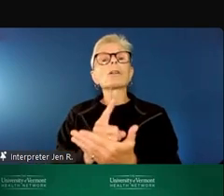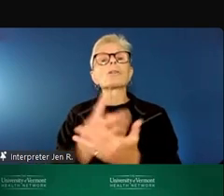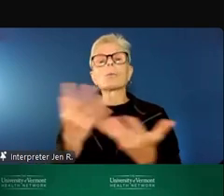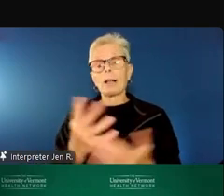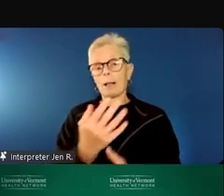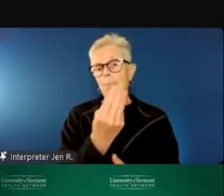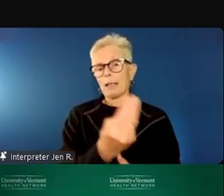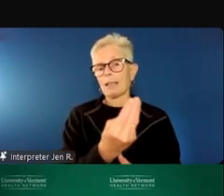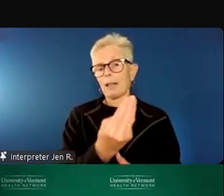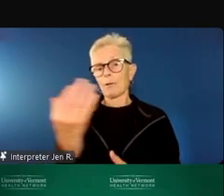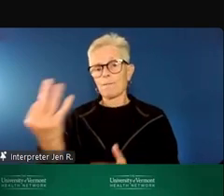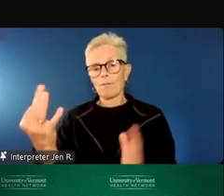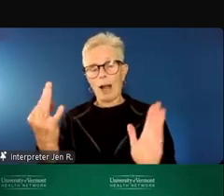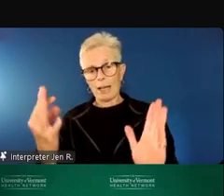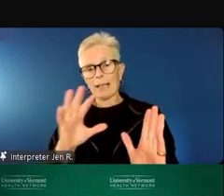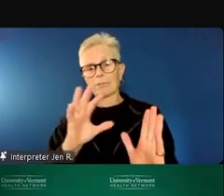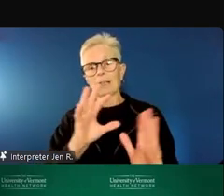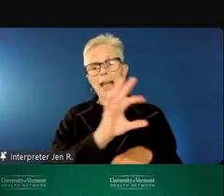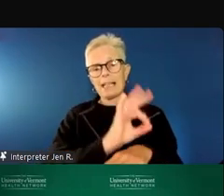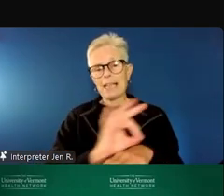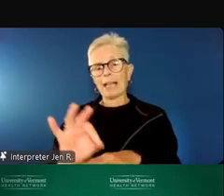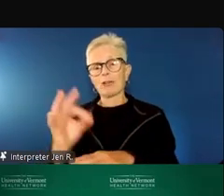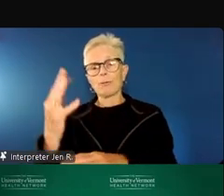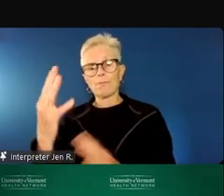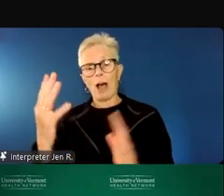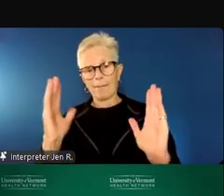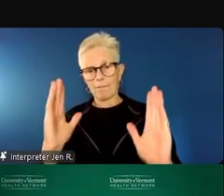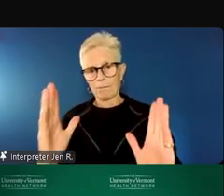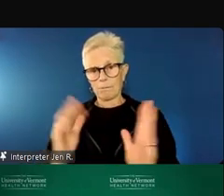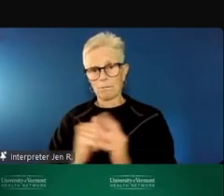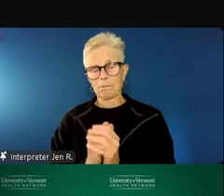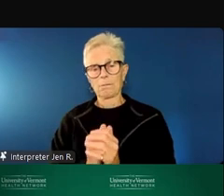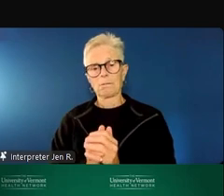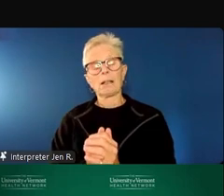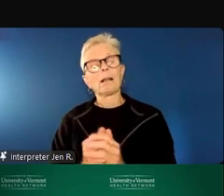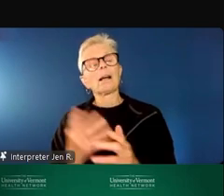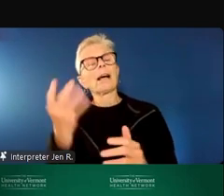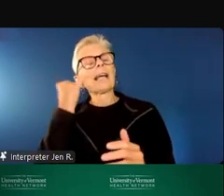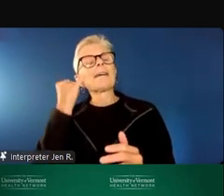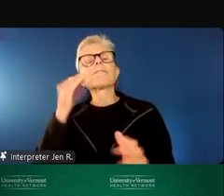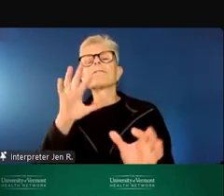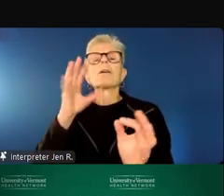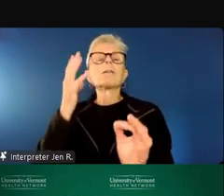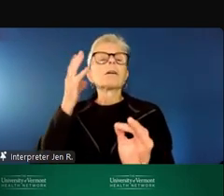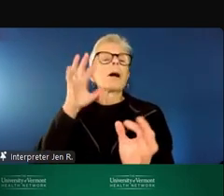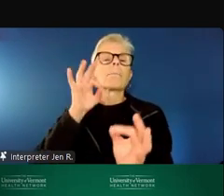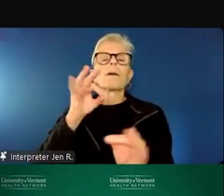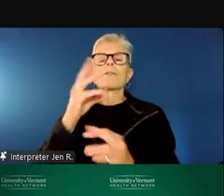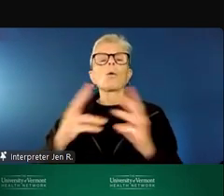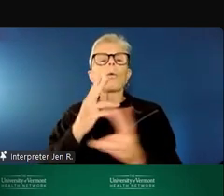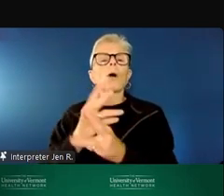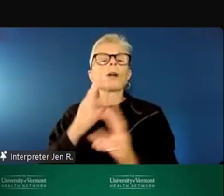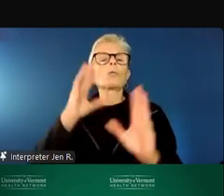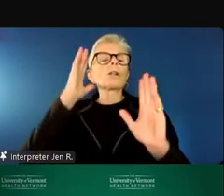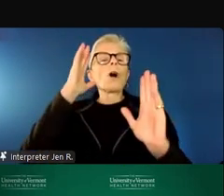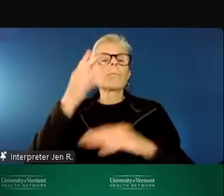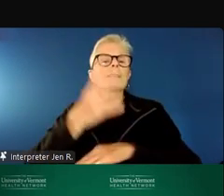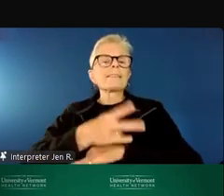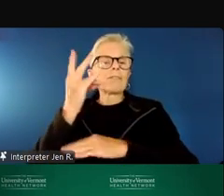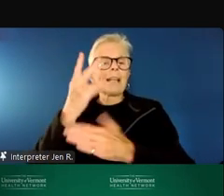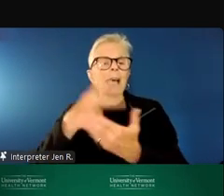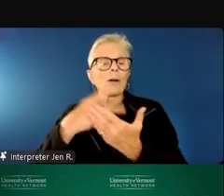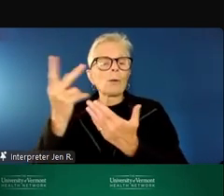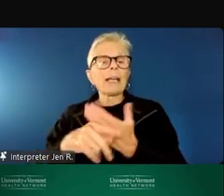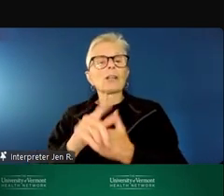Friday, 9 a.m. to 5 p.m. In an ideal world, we might have a seven-day-a-week program or a 24